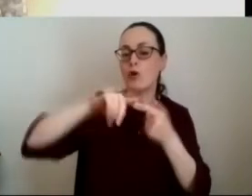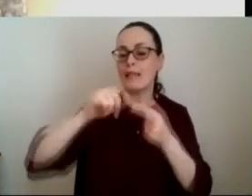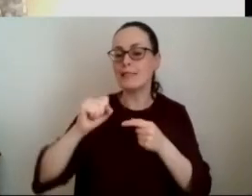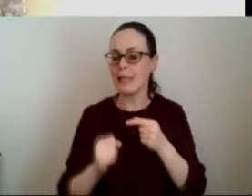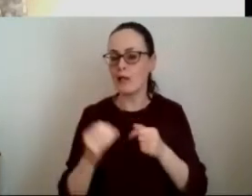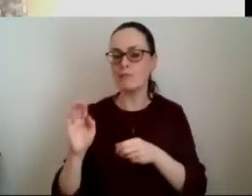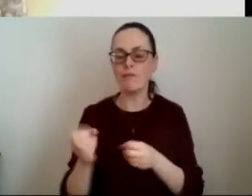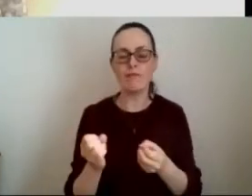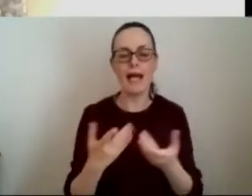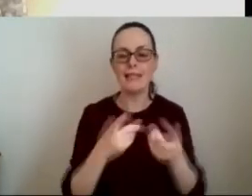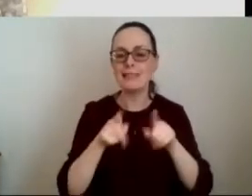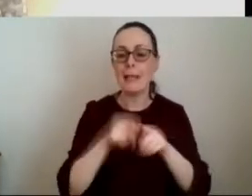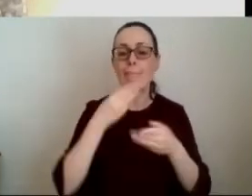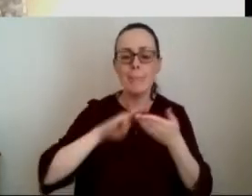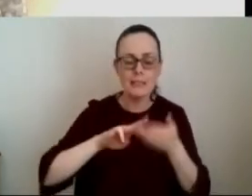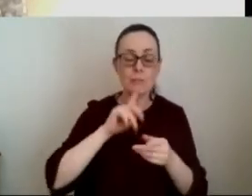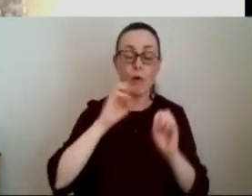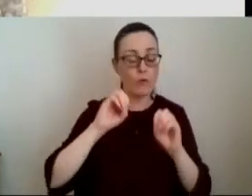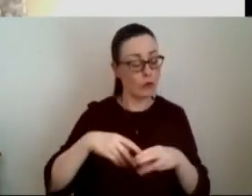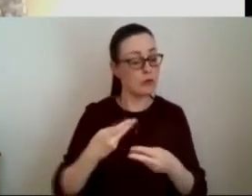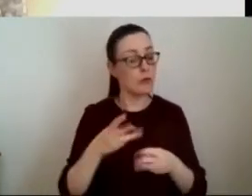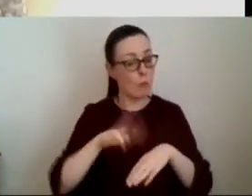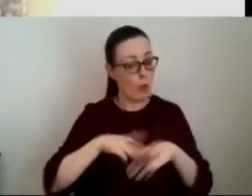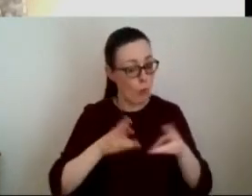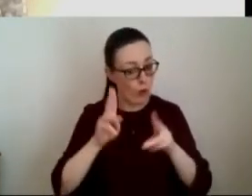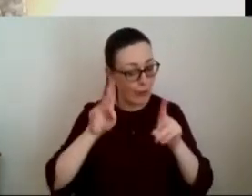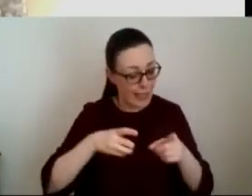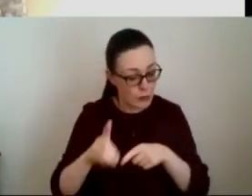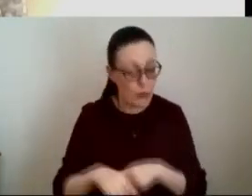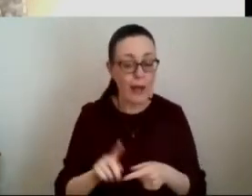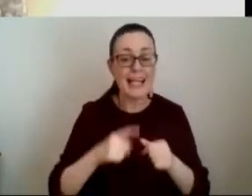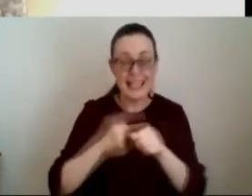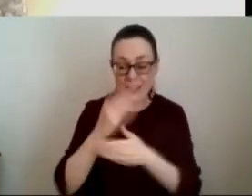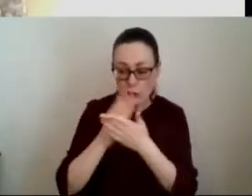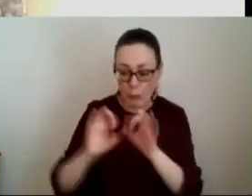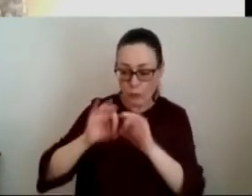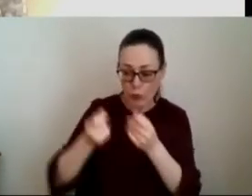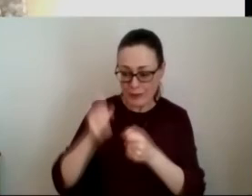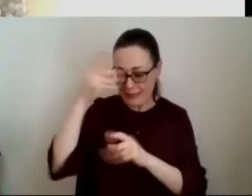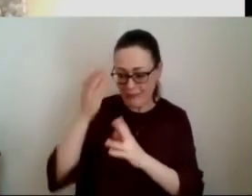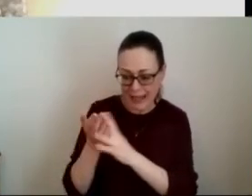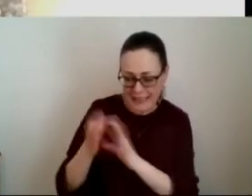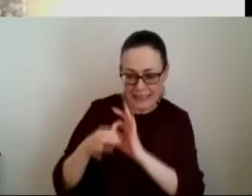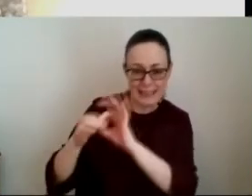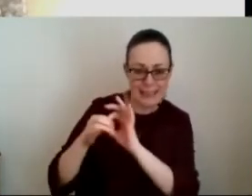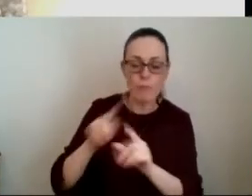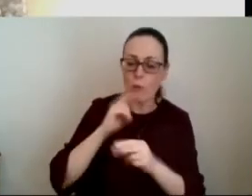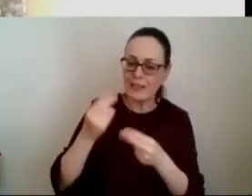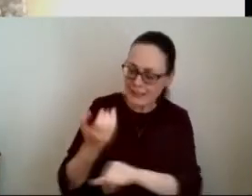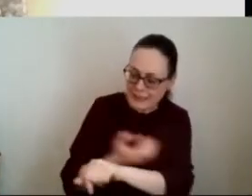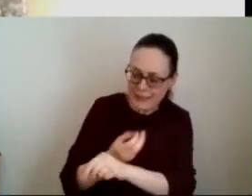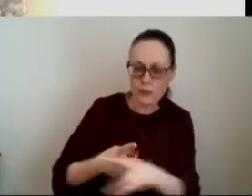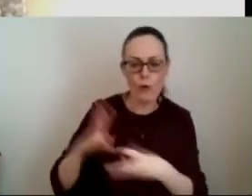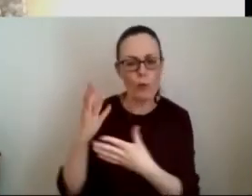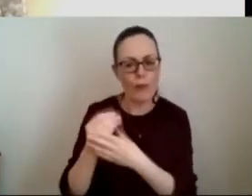there's more that can be done and certainly on on those difficult to reach groups our strategy is very much based on trying to continue to work with it extensively